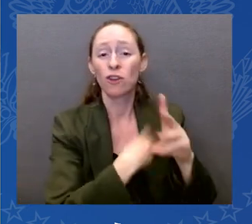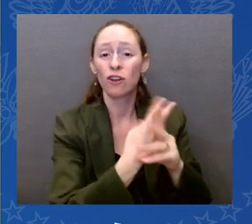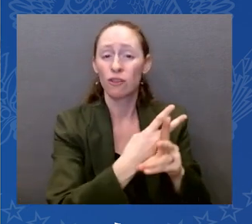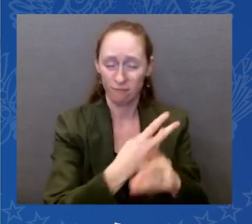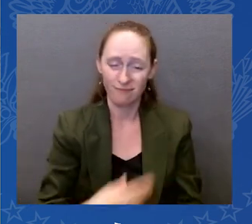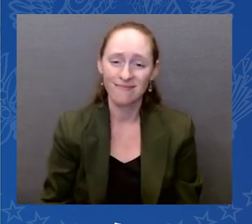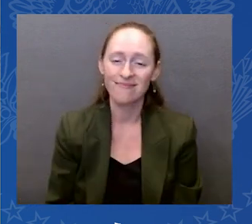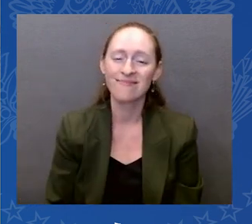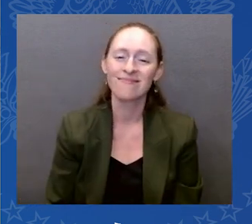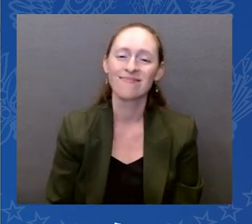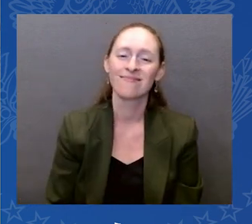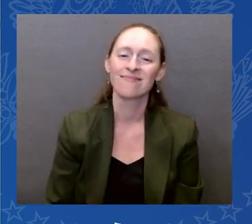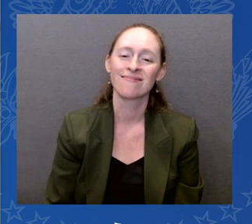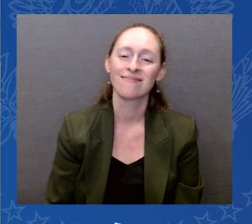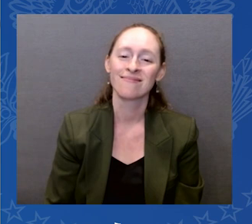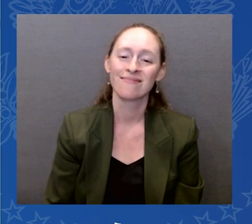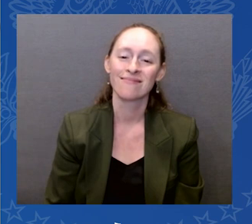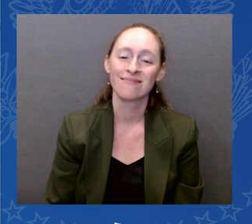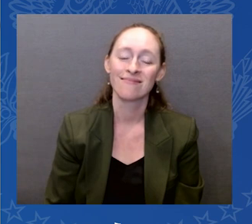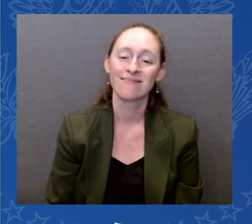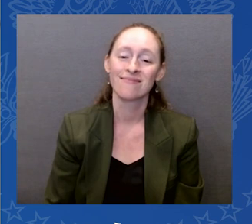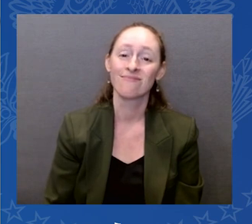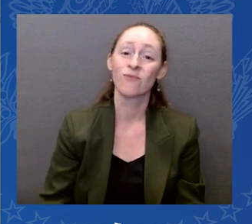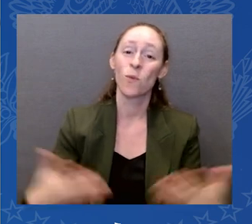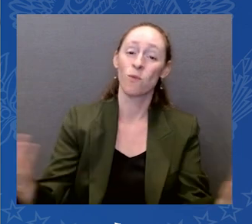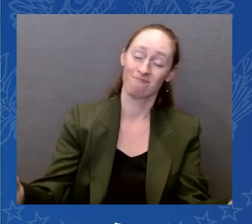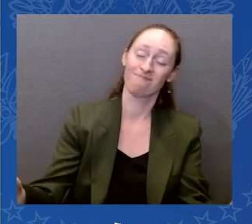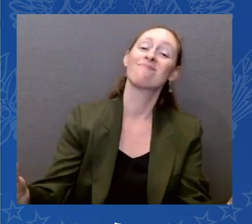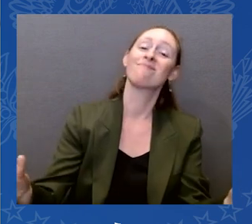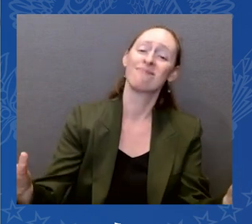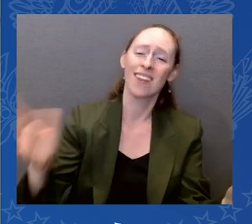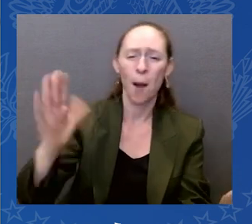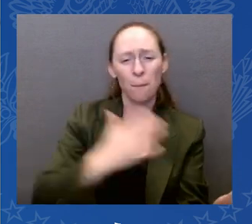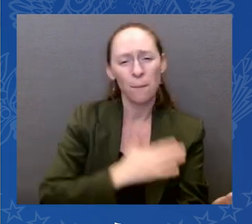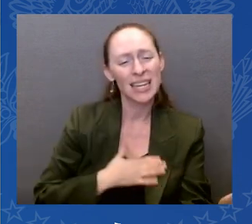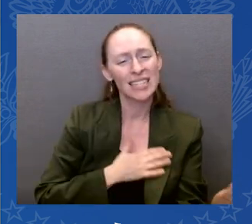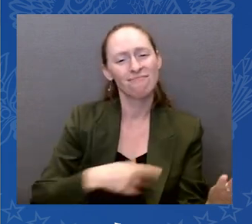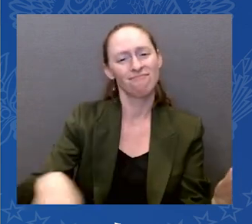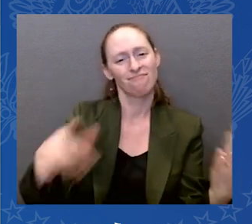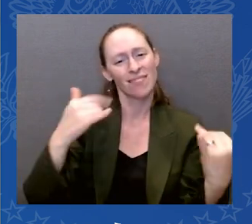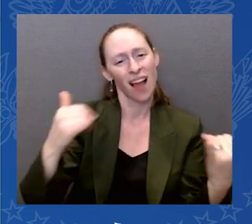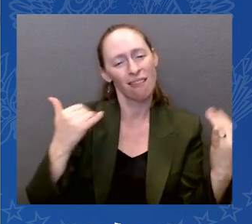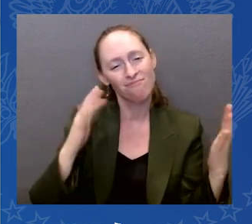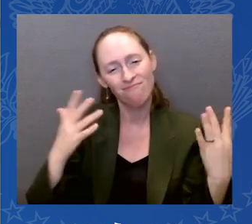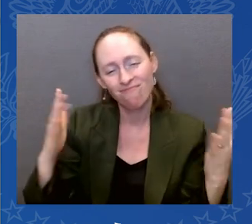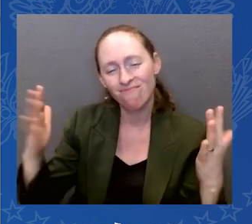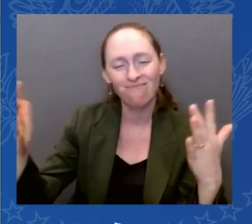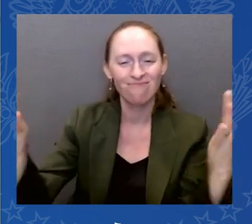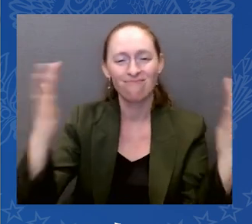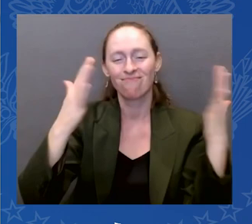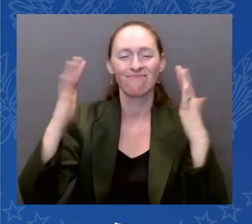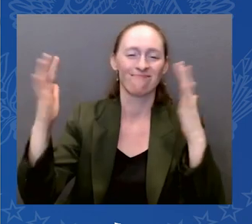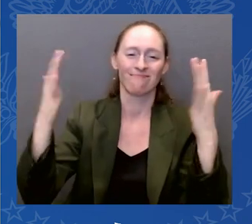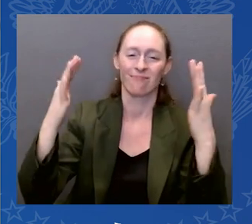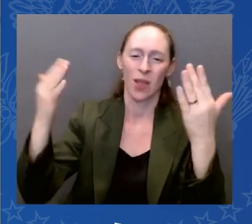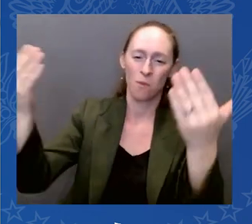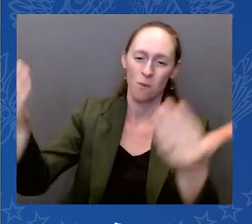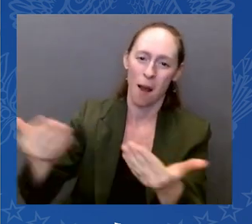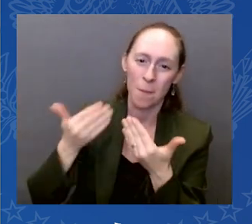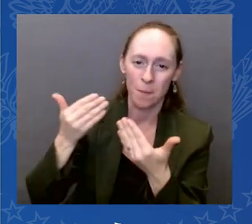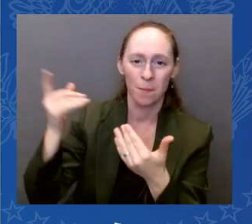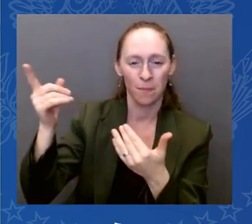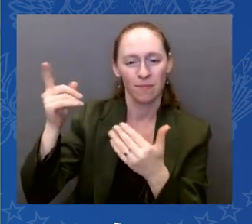and in welcoming our most honored guest this evening. Distinguished guest, the